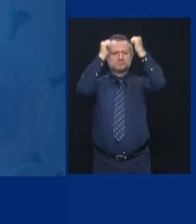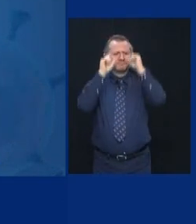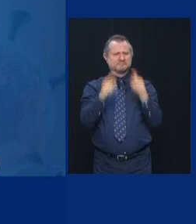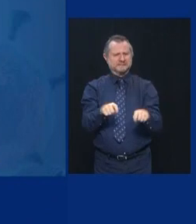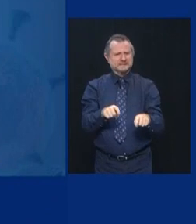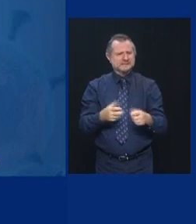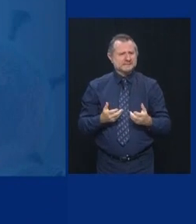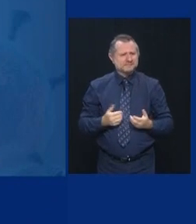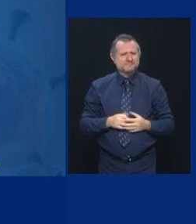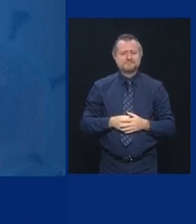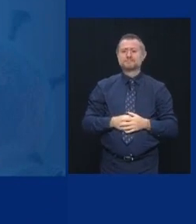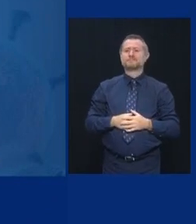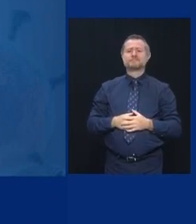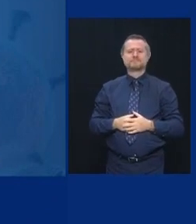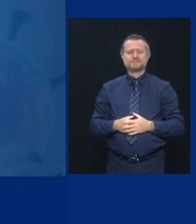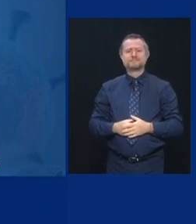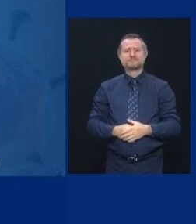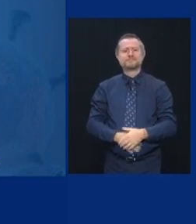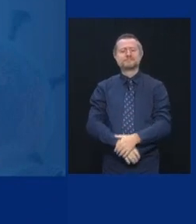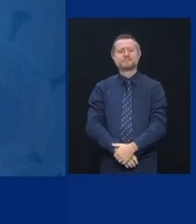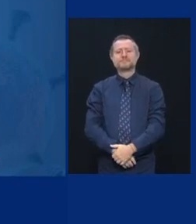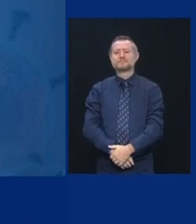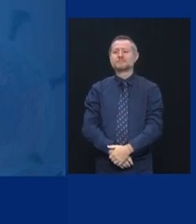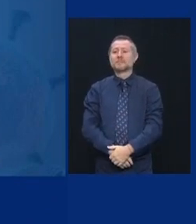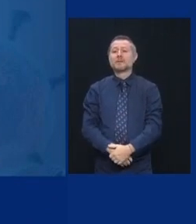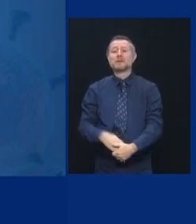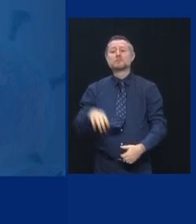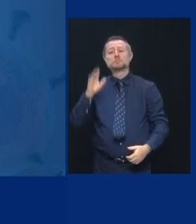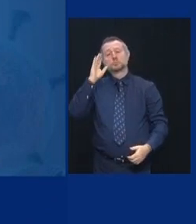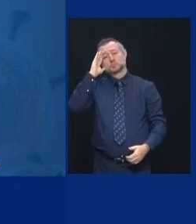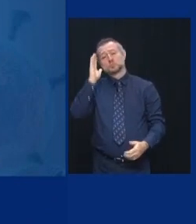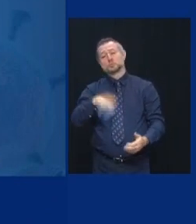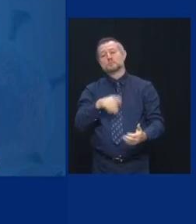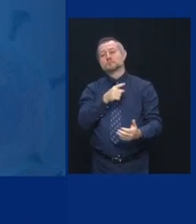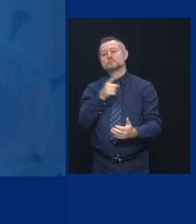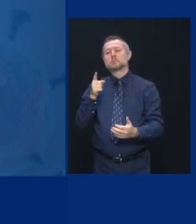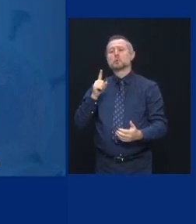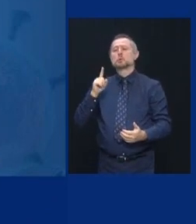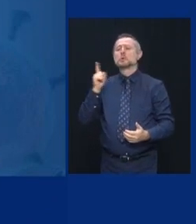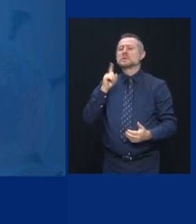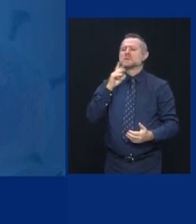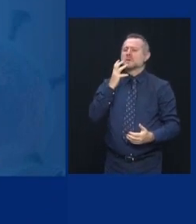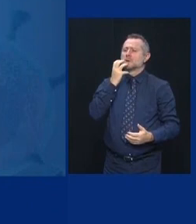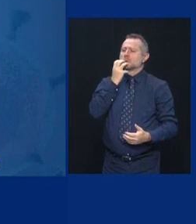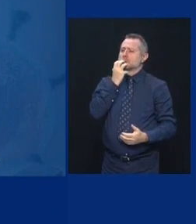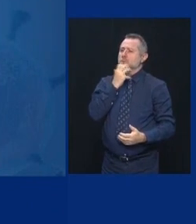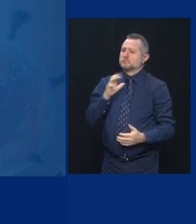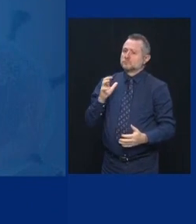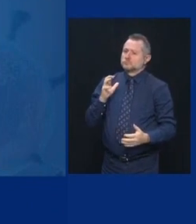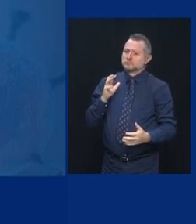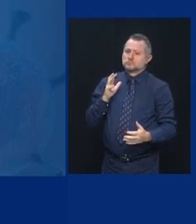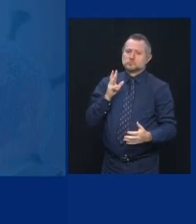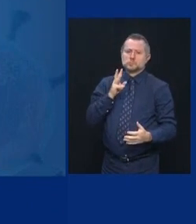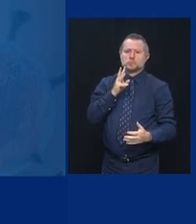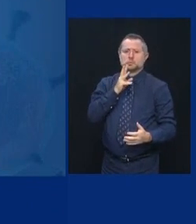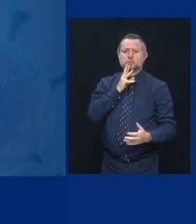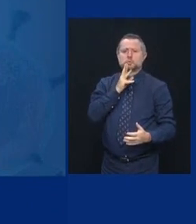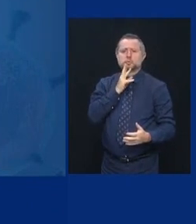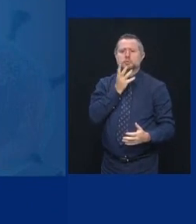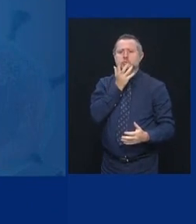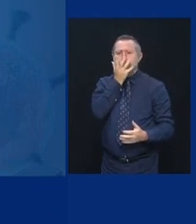as a map of dried grass. And picture those hot spots as as